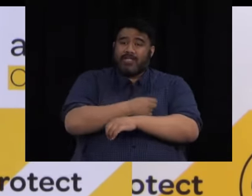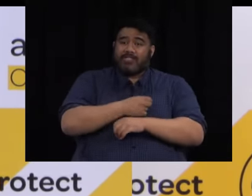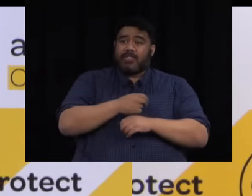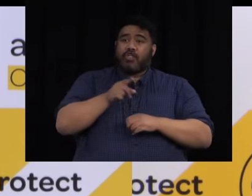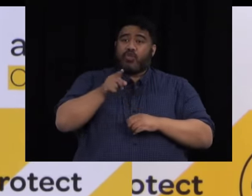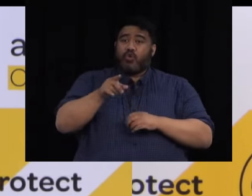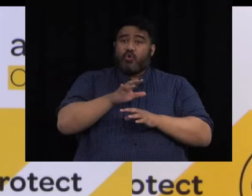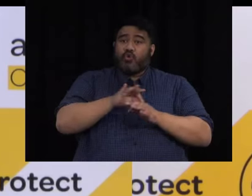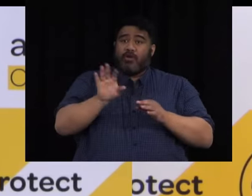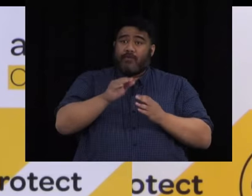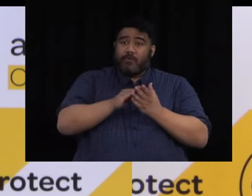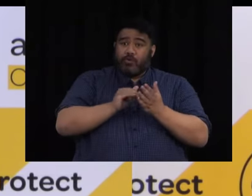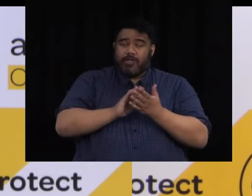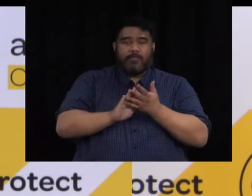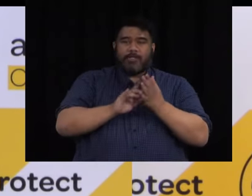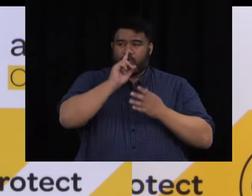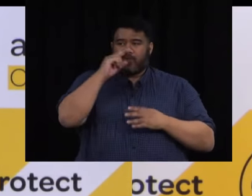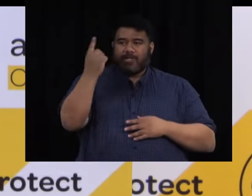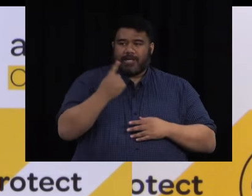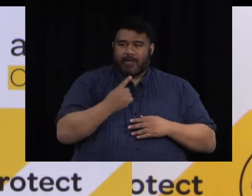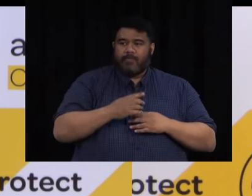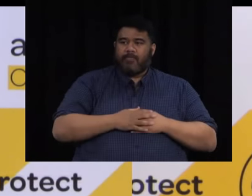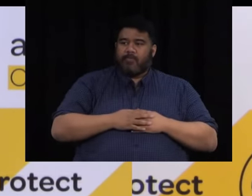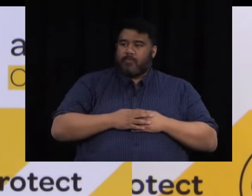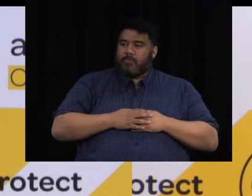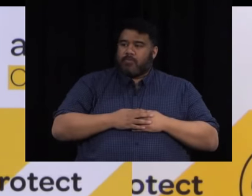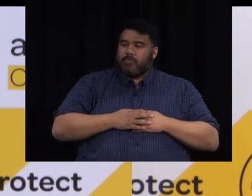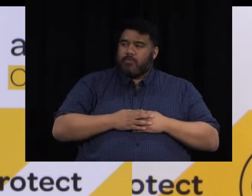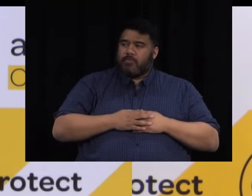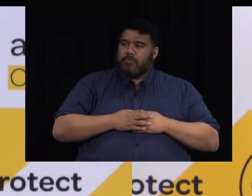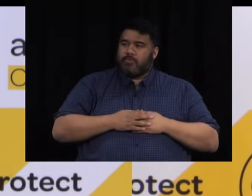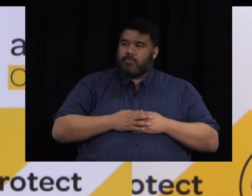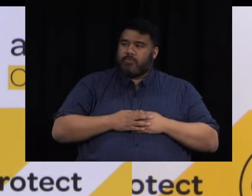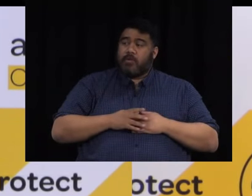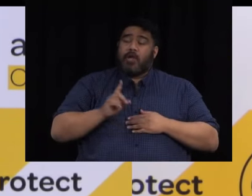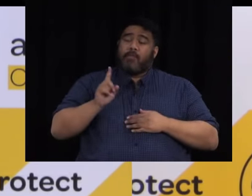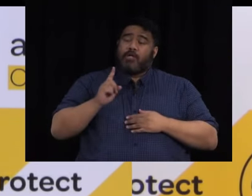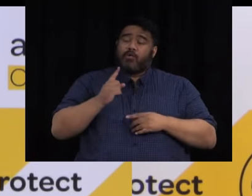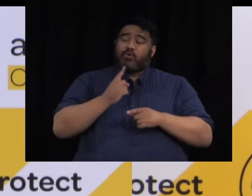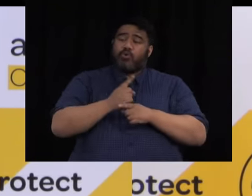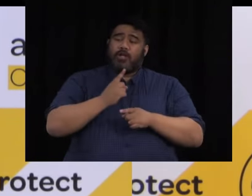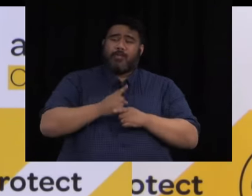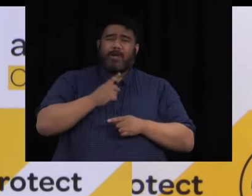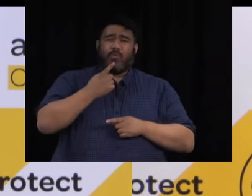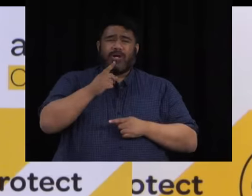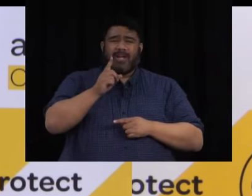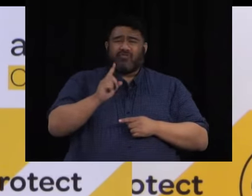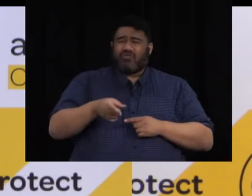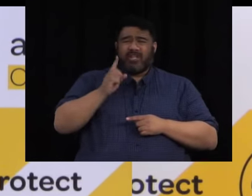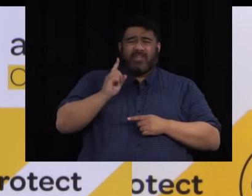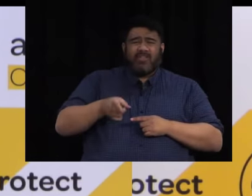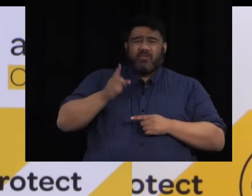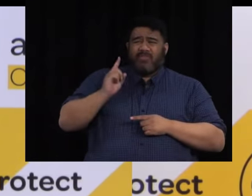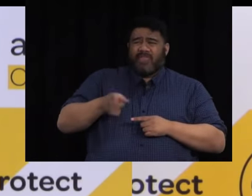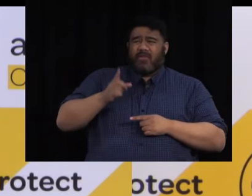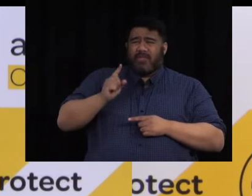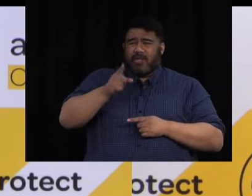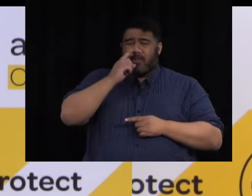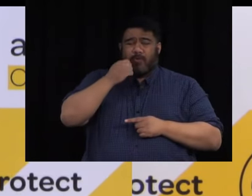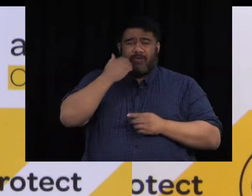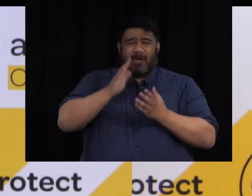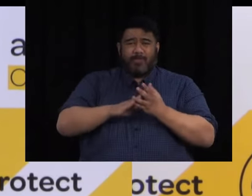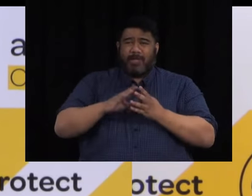do it. And they would only do that once they're 85% would be able to But if you're dealing with hundreds of thousands of people coming into the country every month